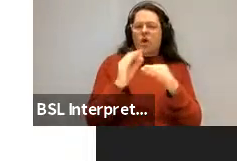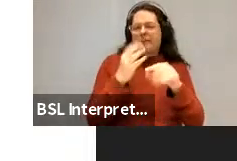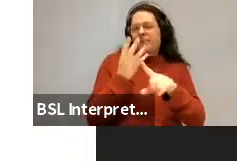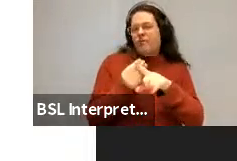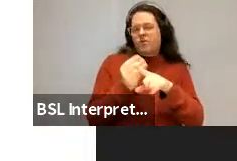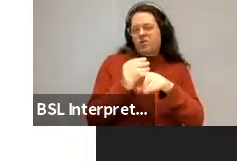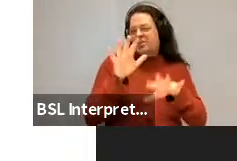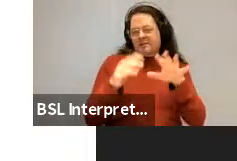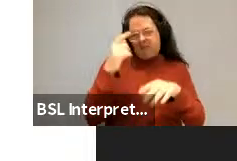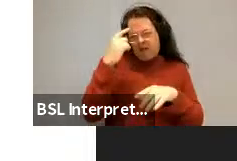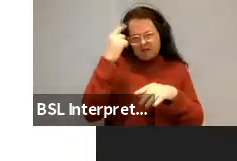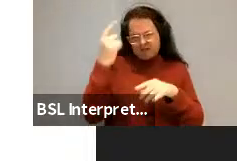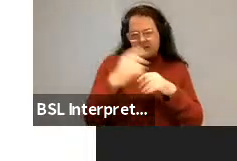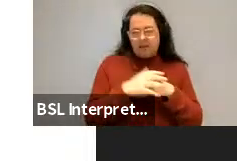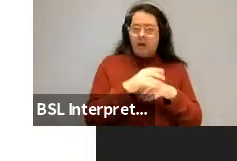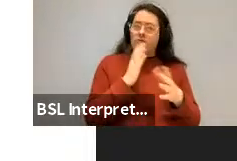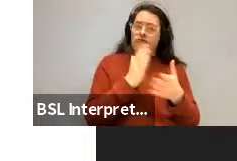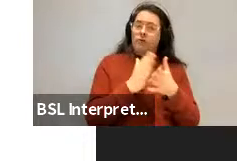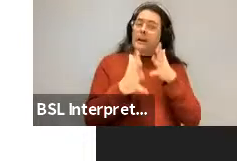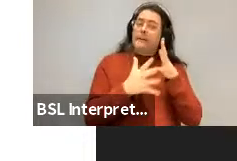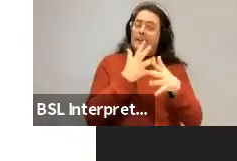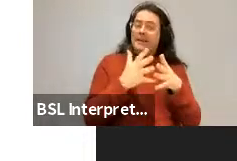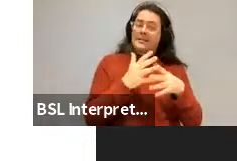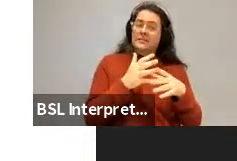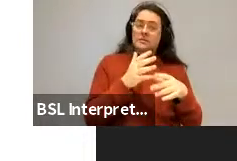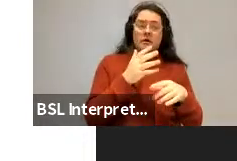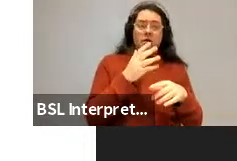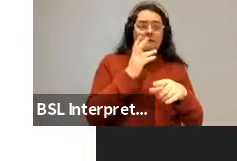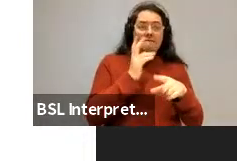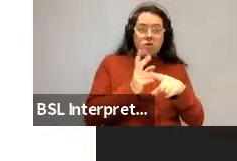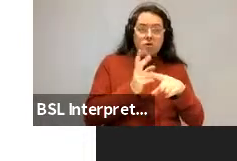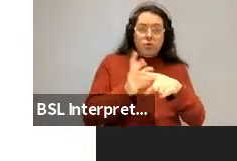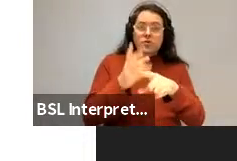sensitive to frequency of use in the grammar, okay,